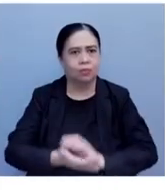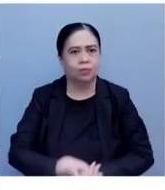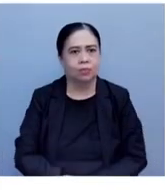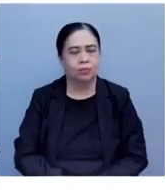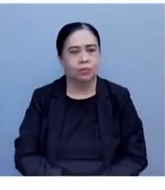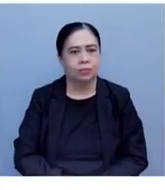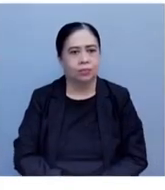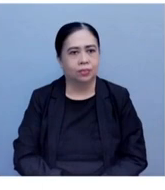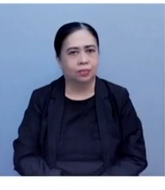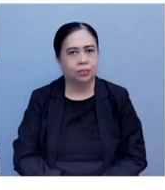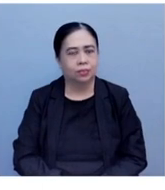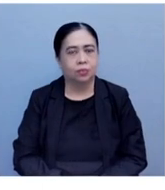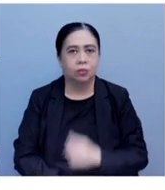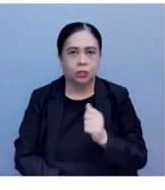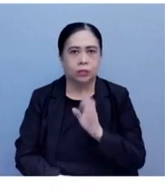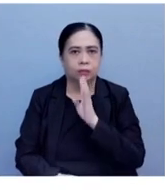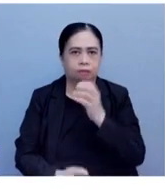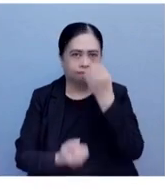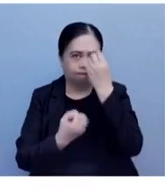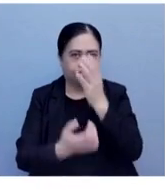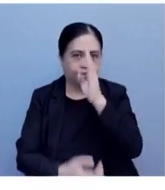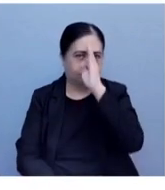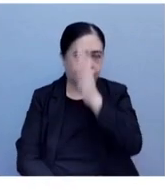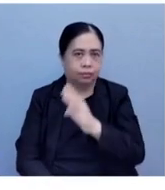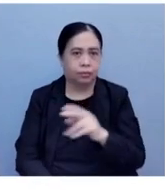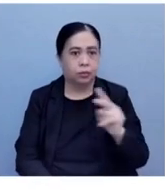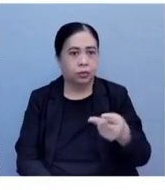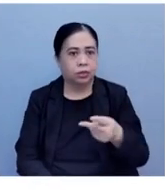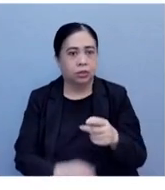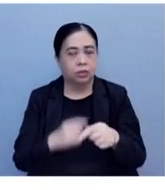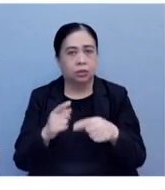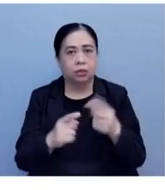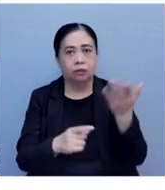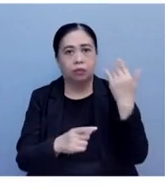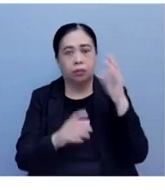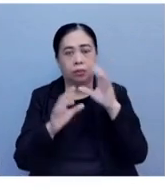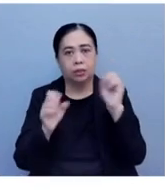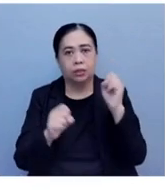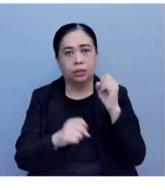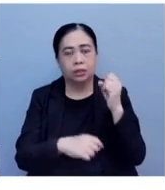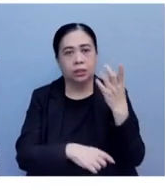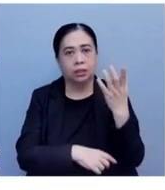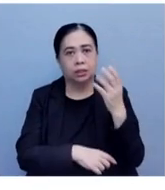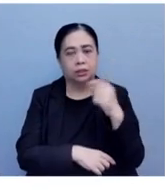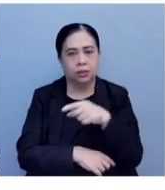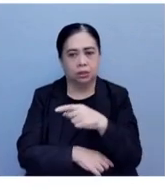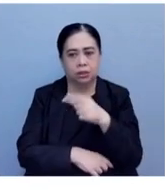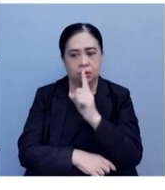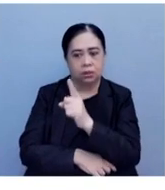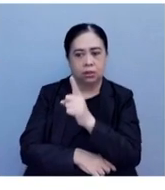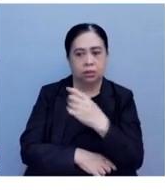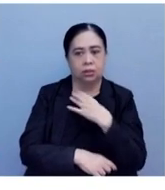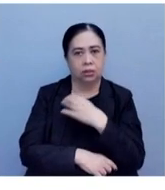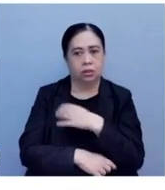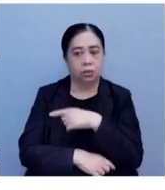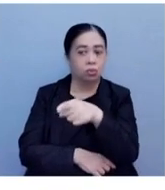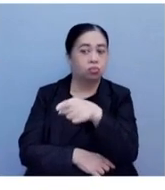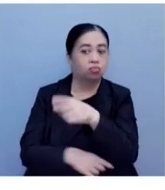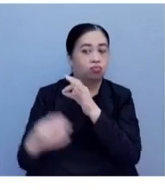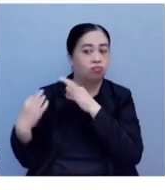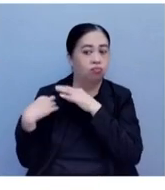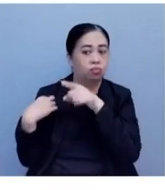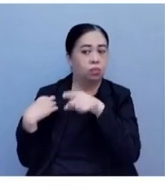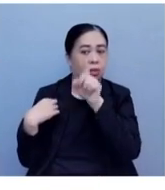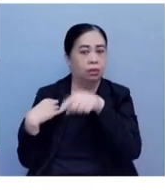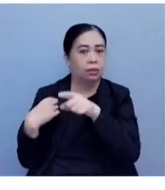We have to speak out, all right? Second, when a former president threatens a congressman and says, you are the one that must